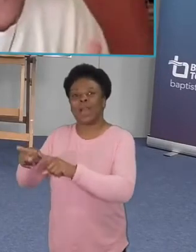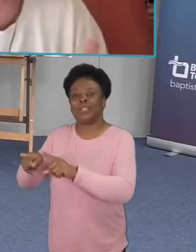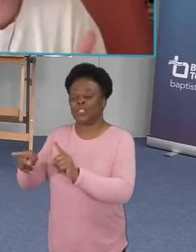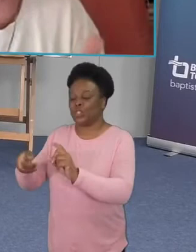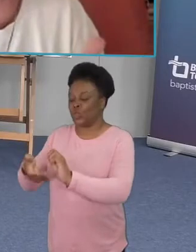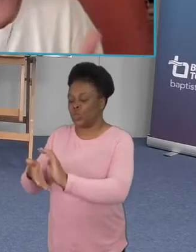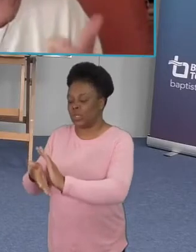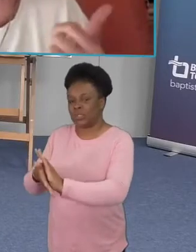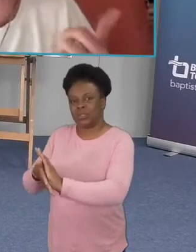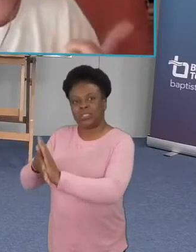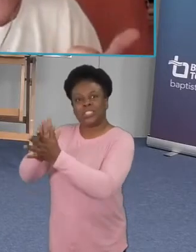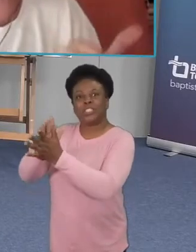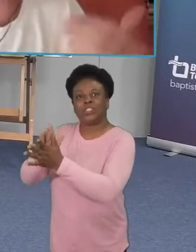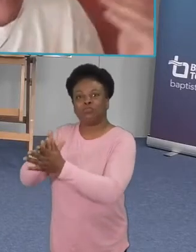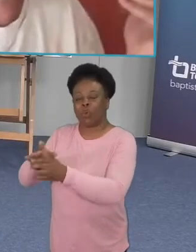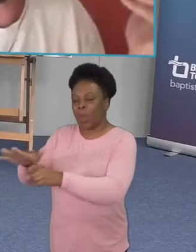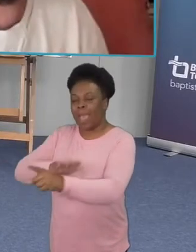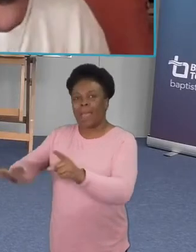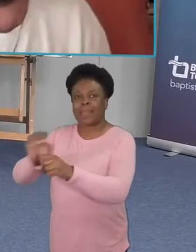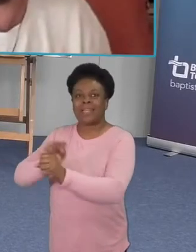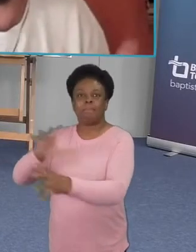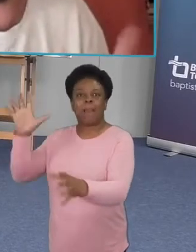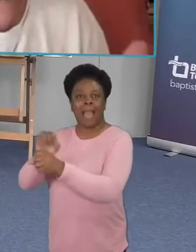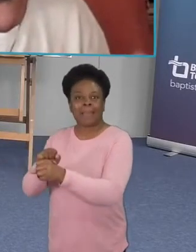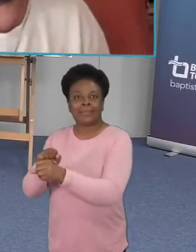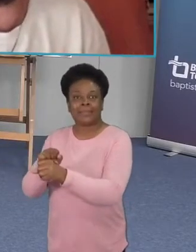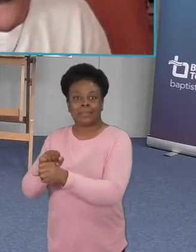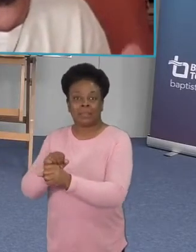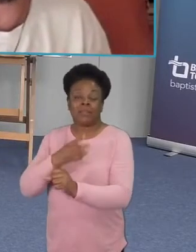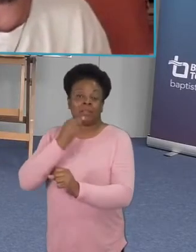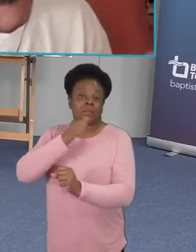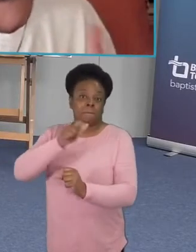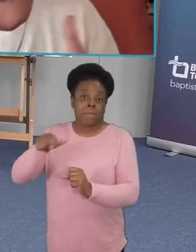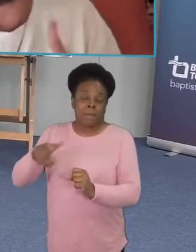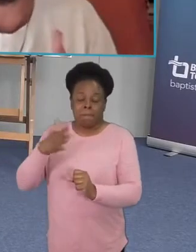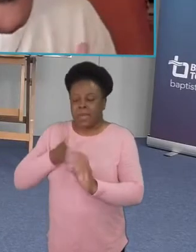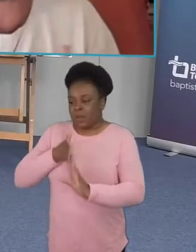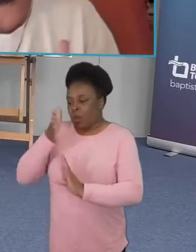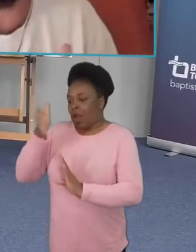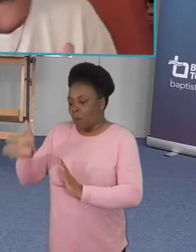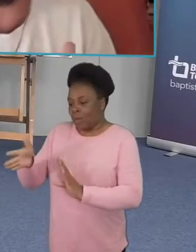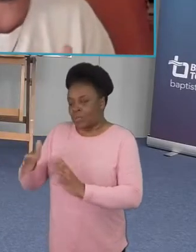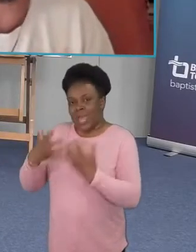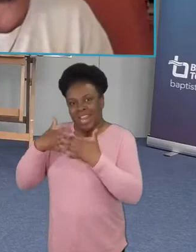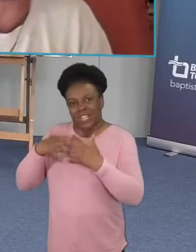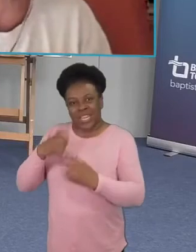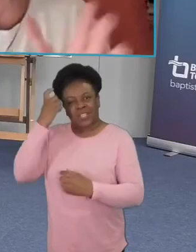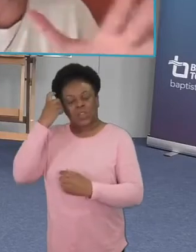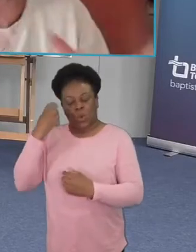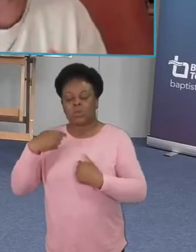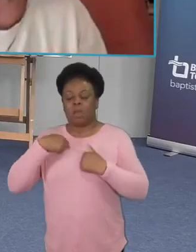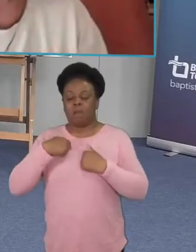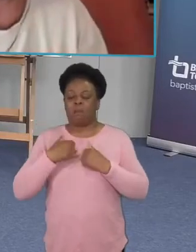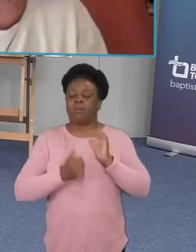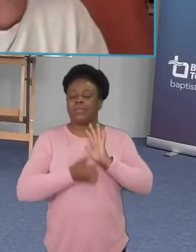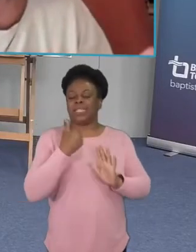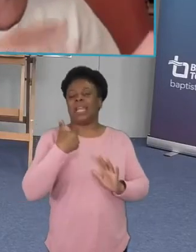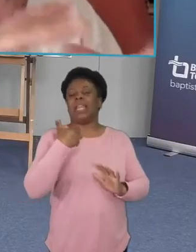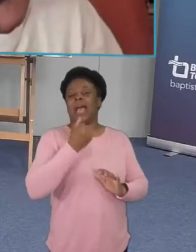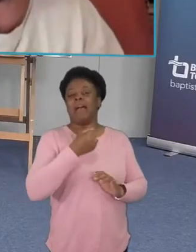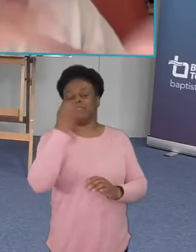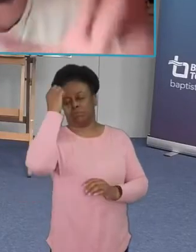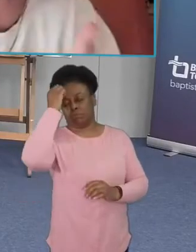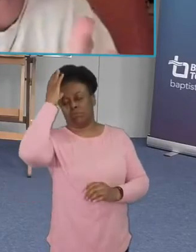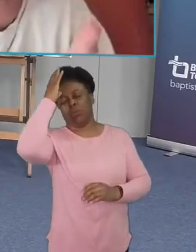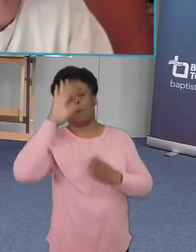landmines would blow up and and so they said you know we're going to create as engineers we're creating robot technology that can dismantle